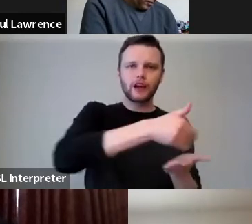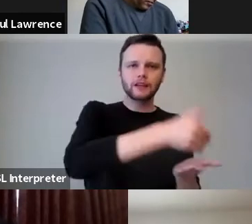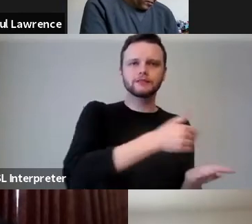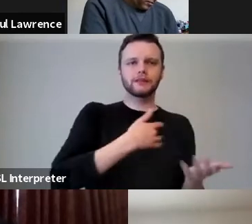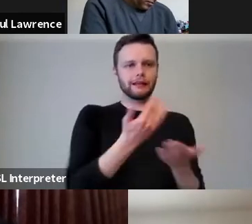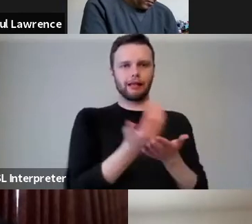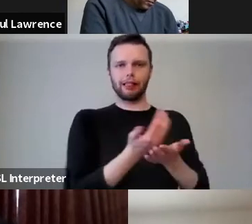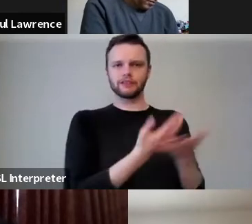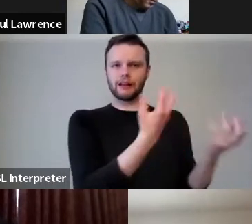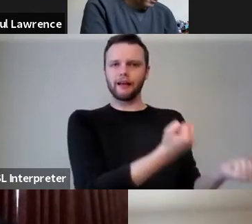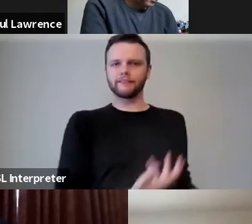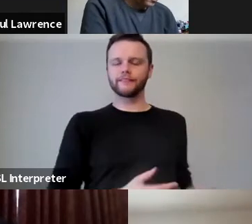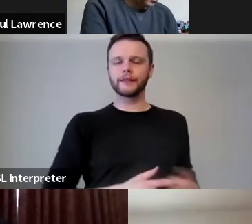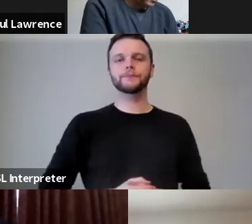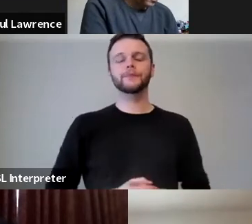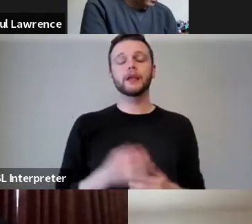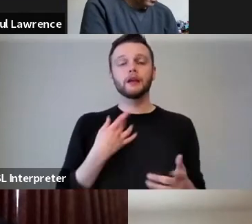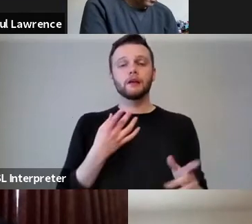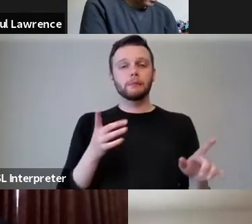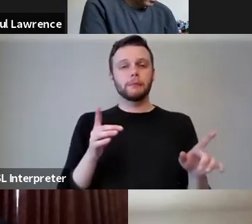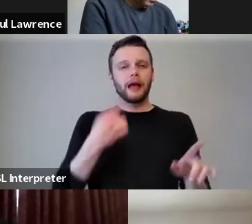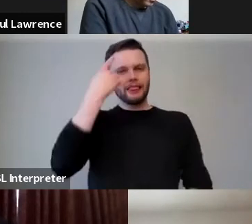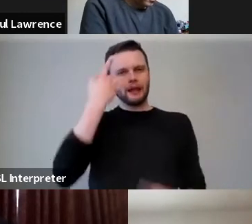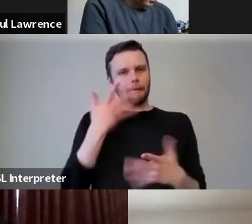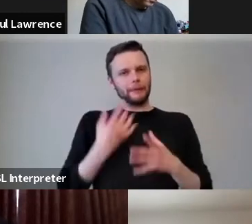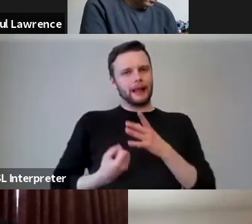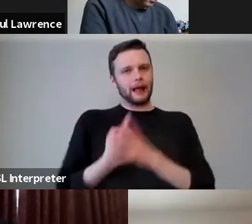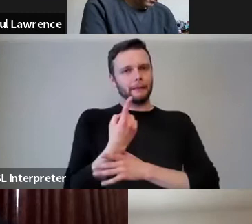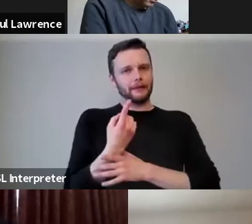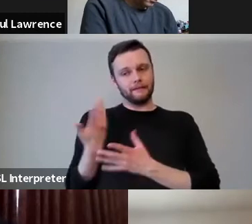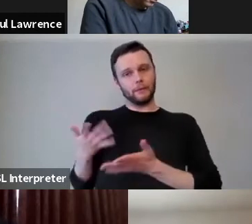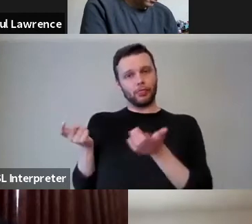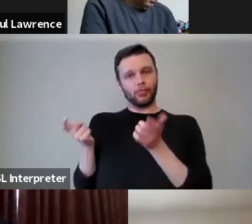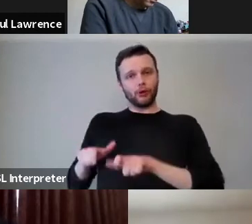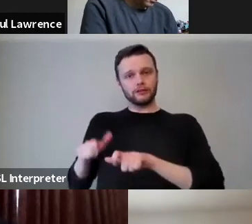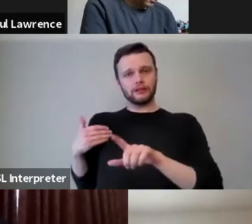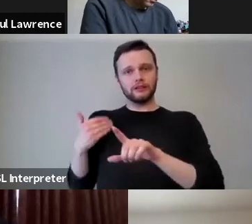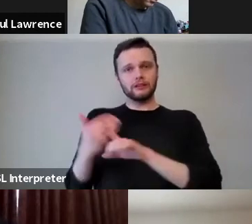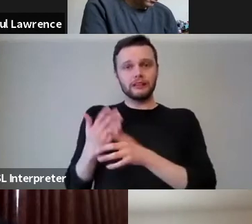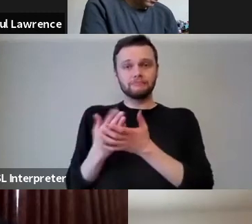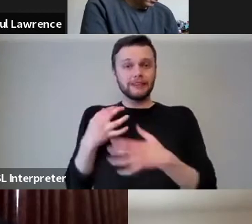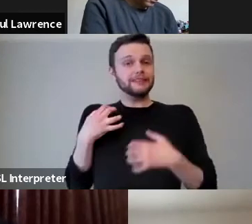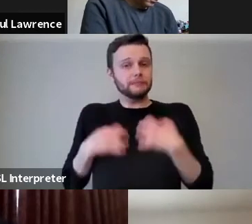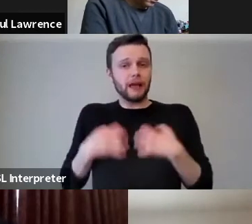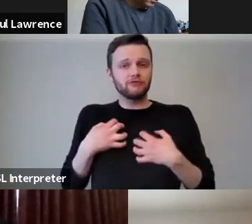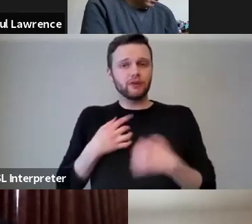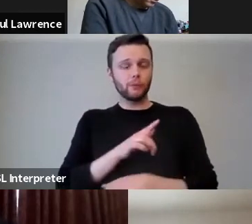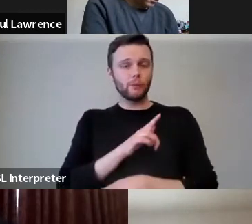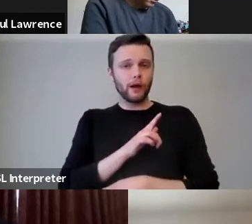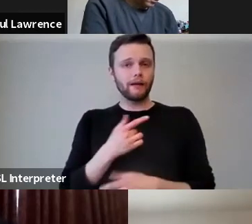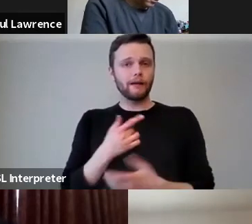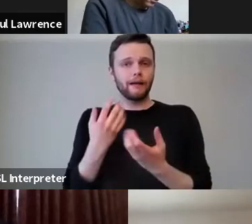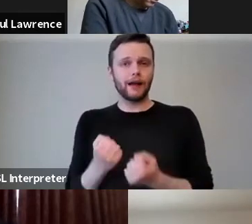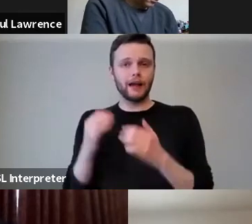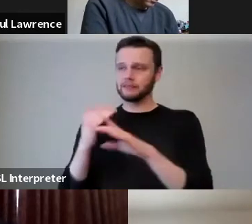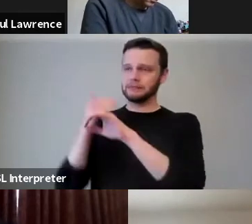collections. But I think what has happened since lockdown is really quite inspiring because we have senior